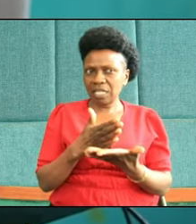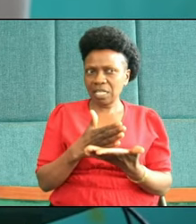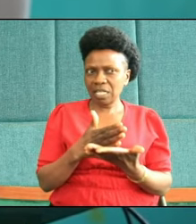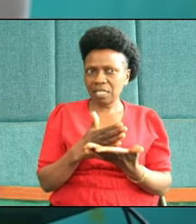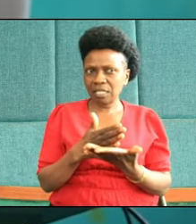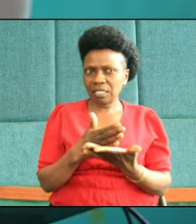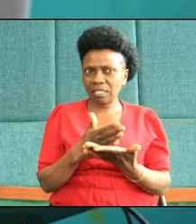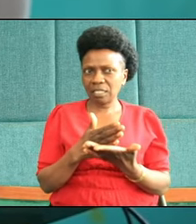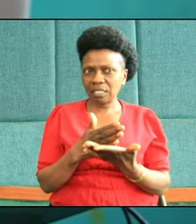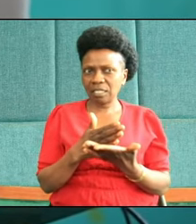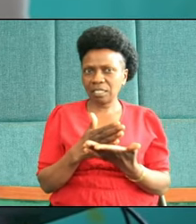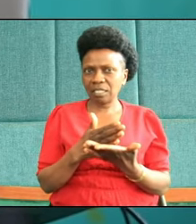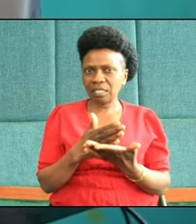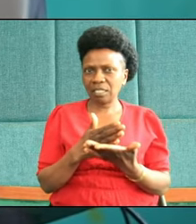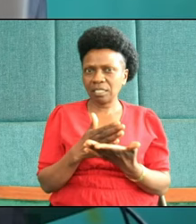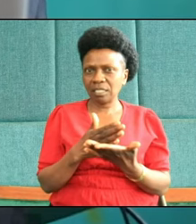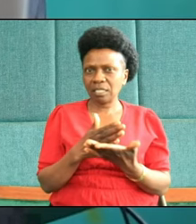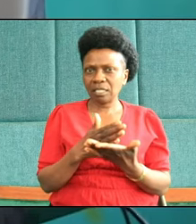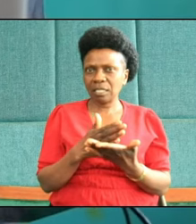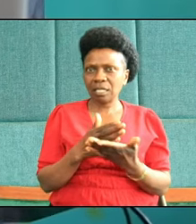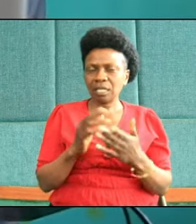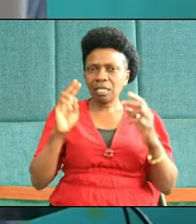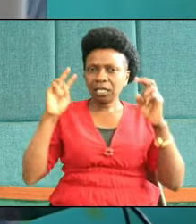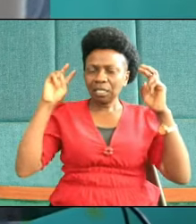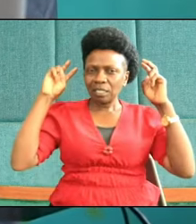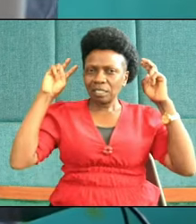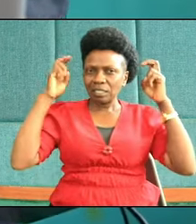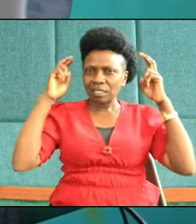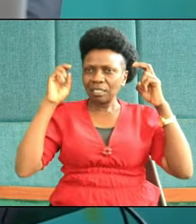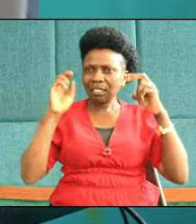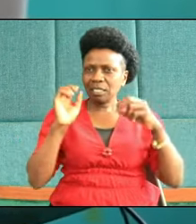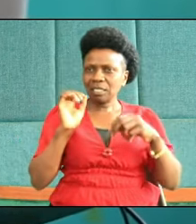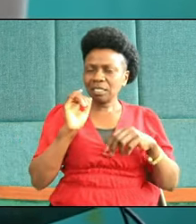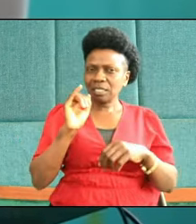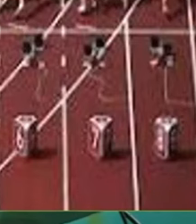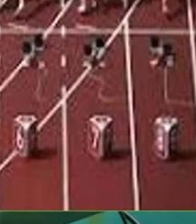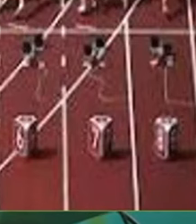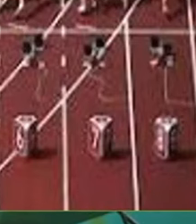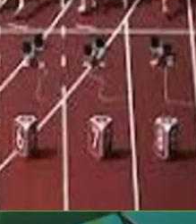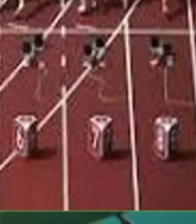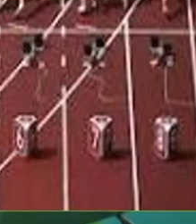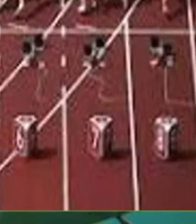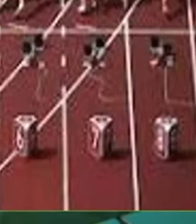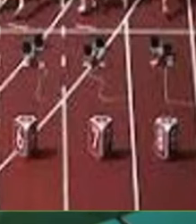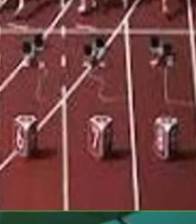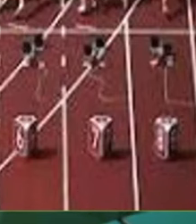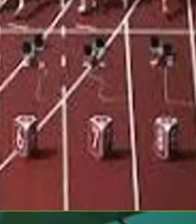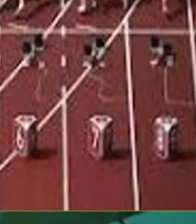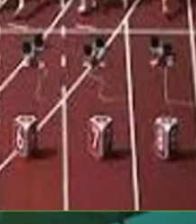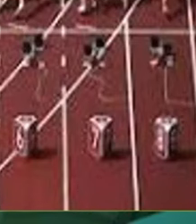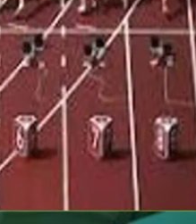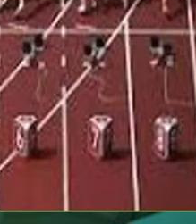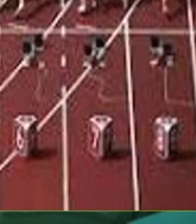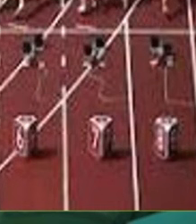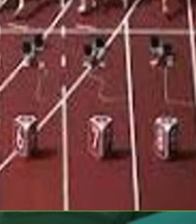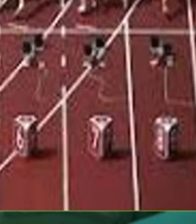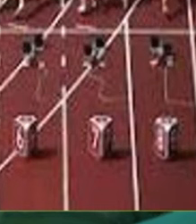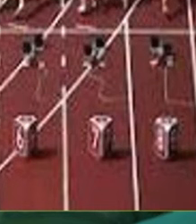is entitled, When God Says